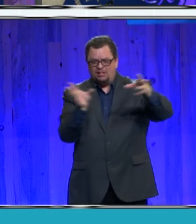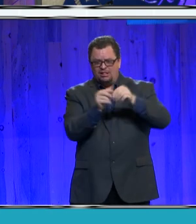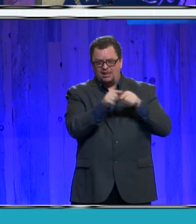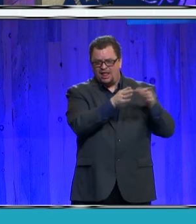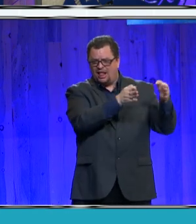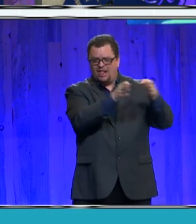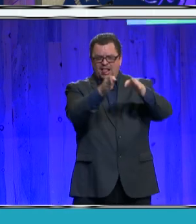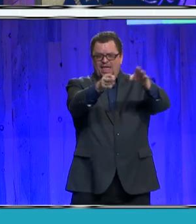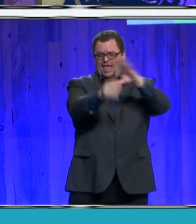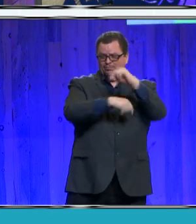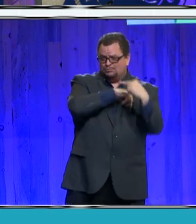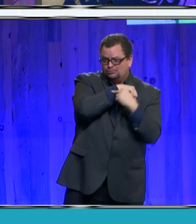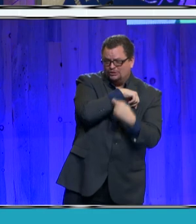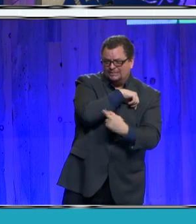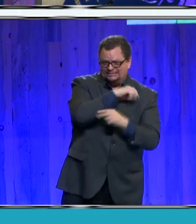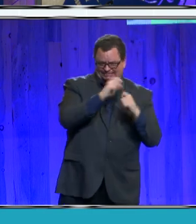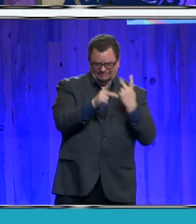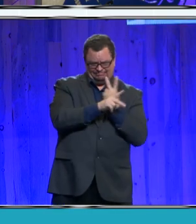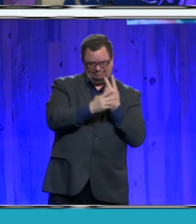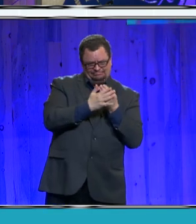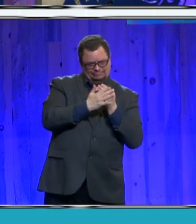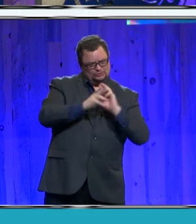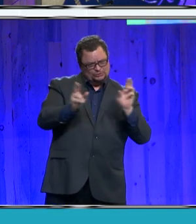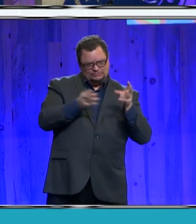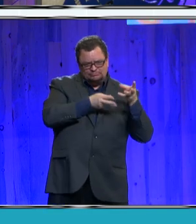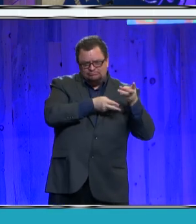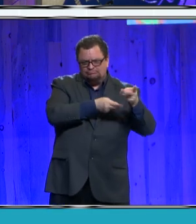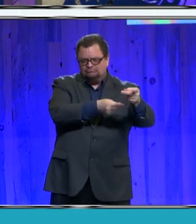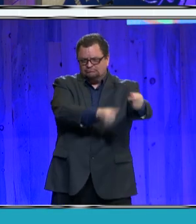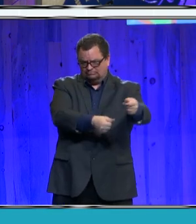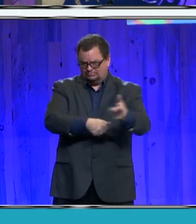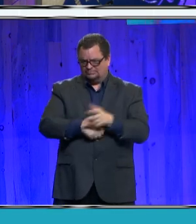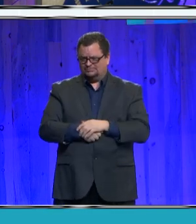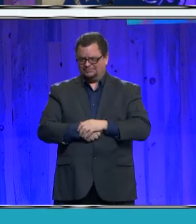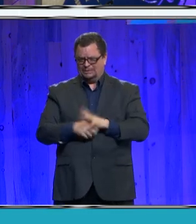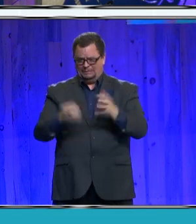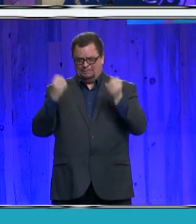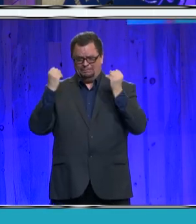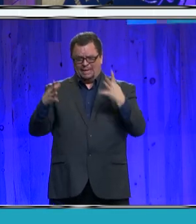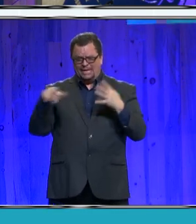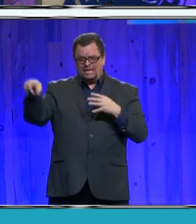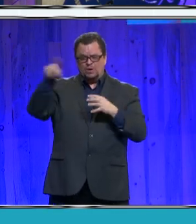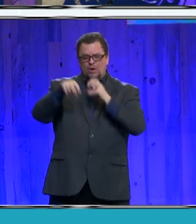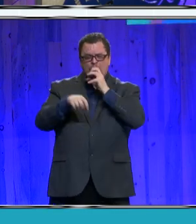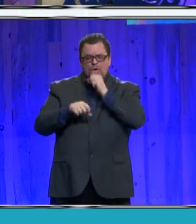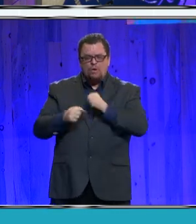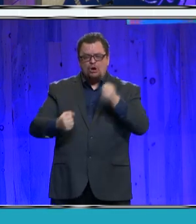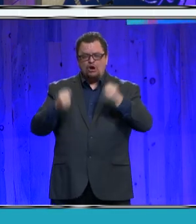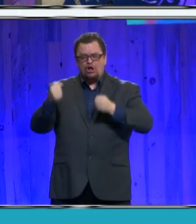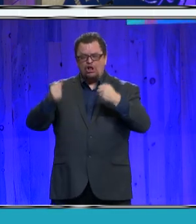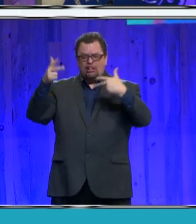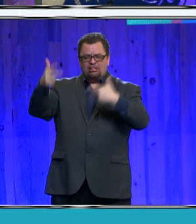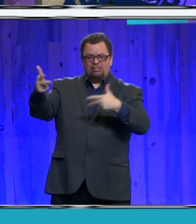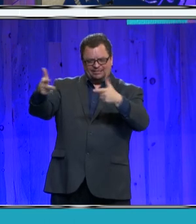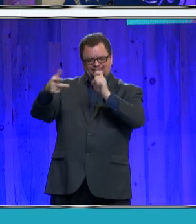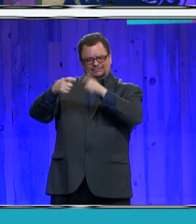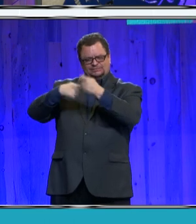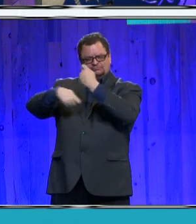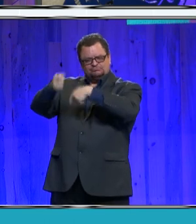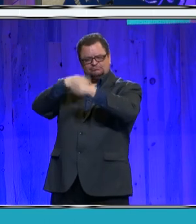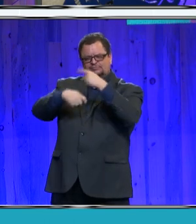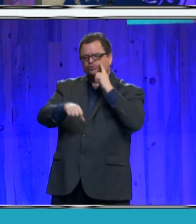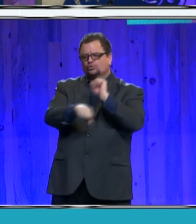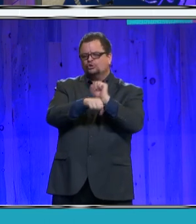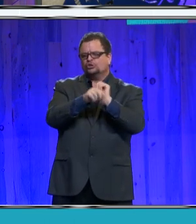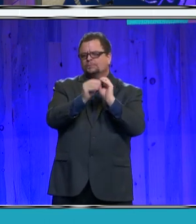We replaced over 40 outdated maintenance vehicles and improved our relationship with CDOT. We